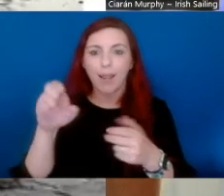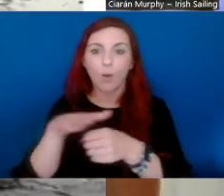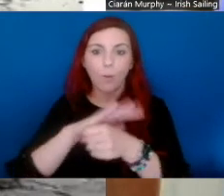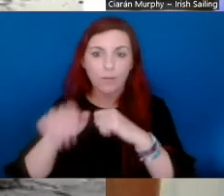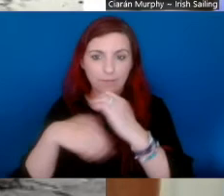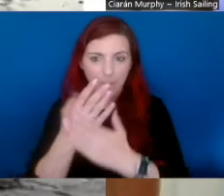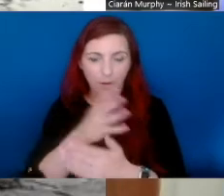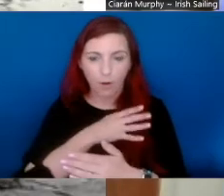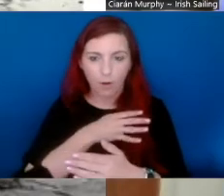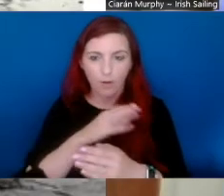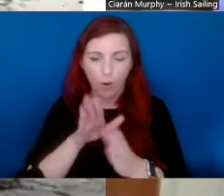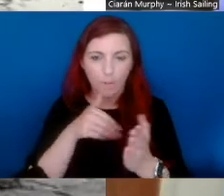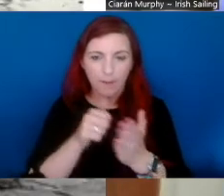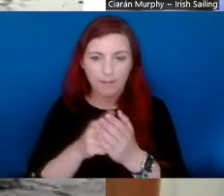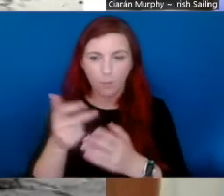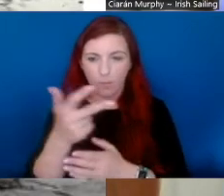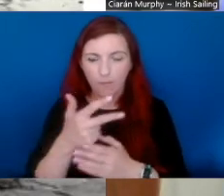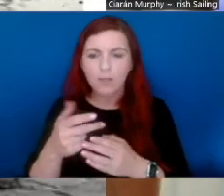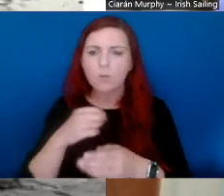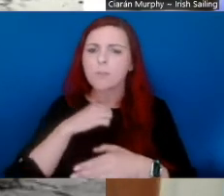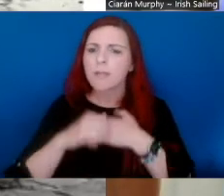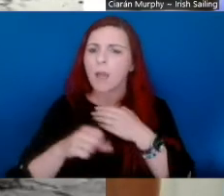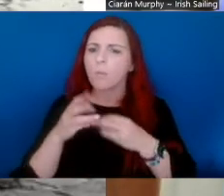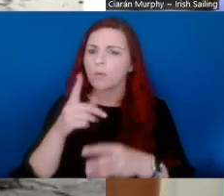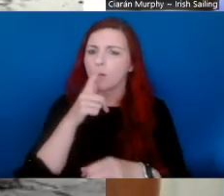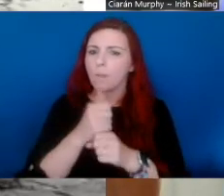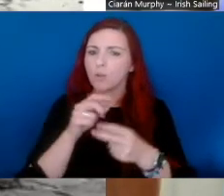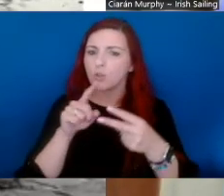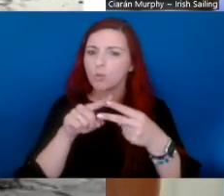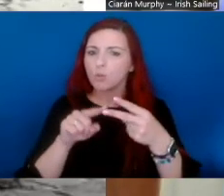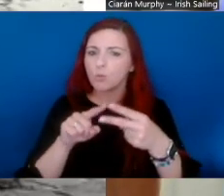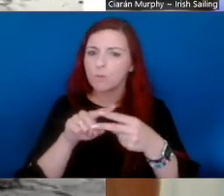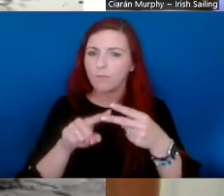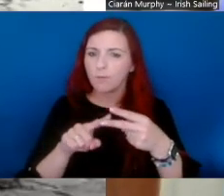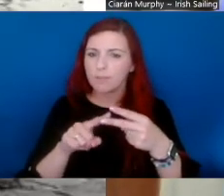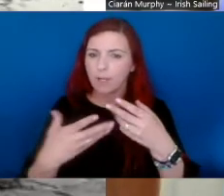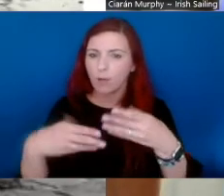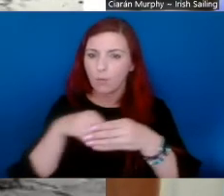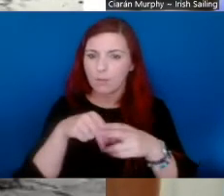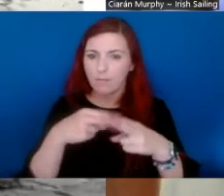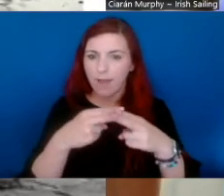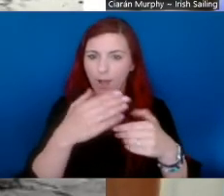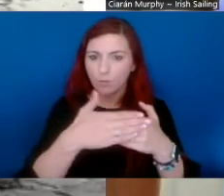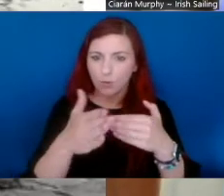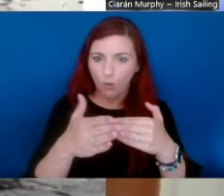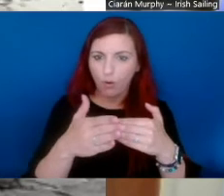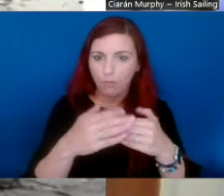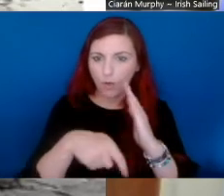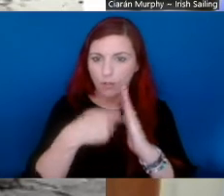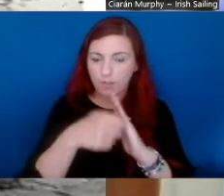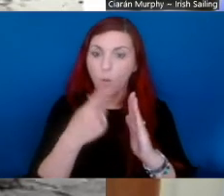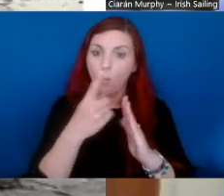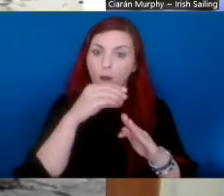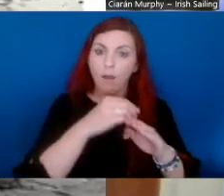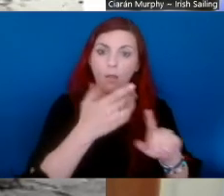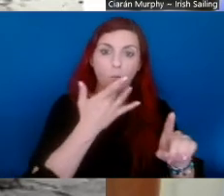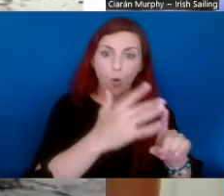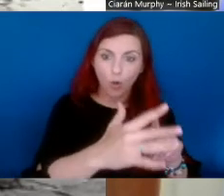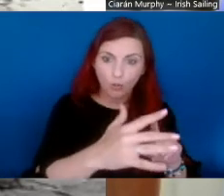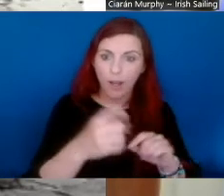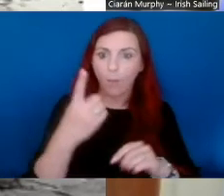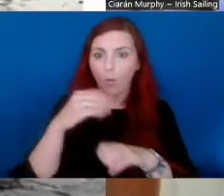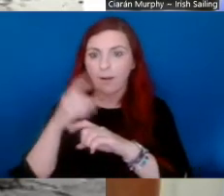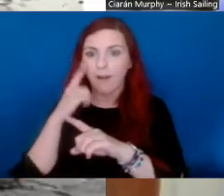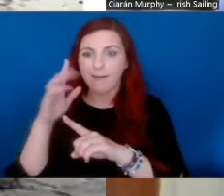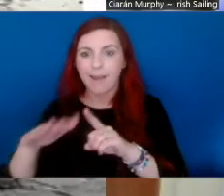Development Company. So today we're going to discuss two different inclusive outdoor projects, one based on the water and one land based